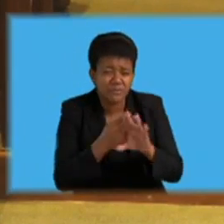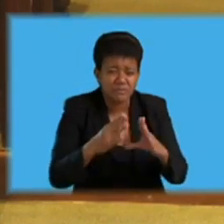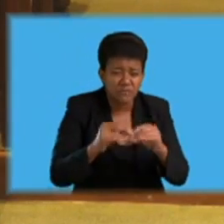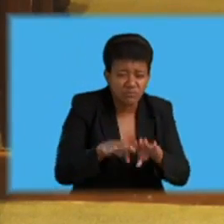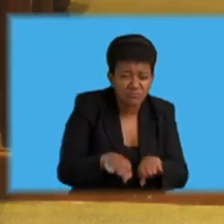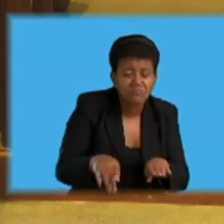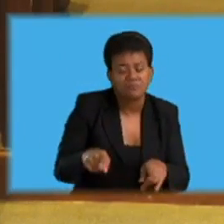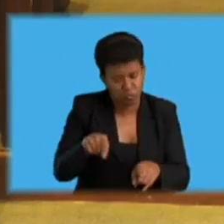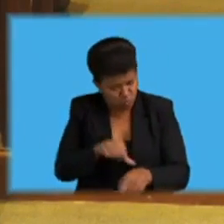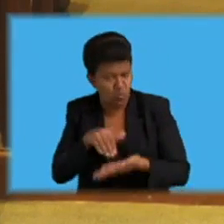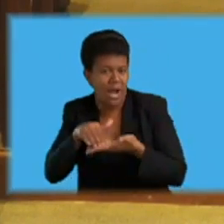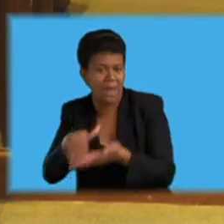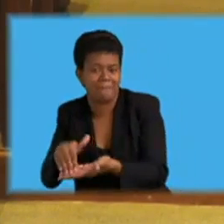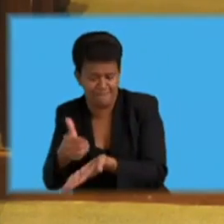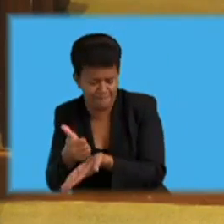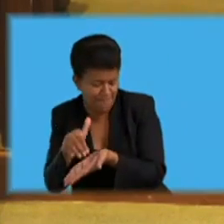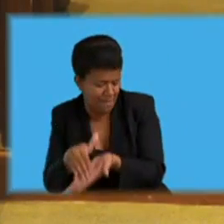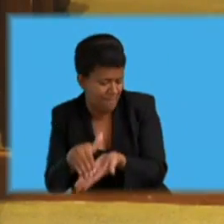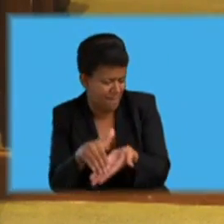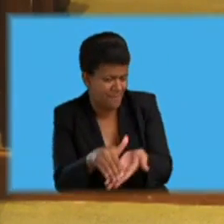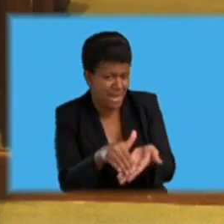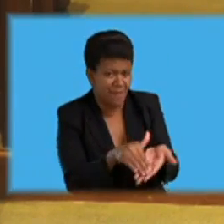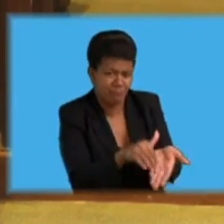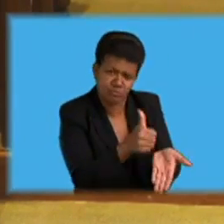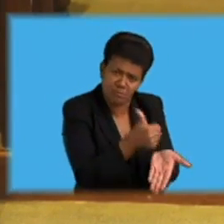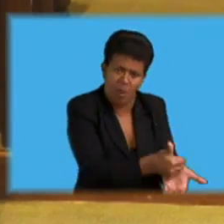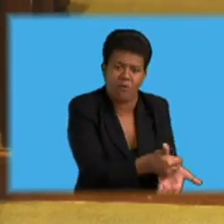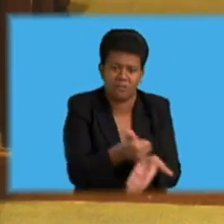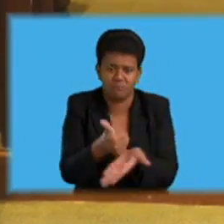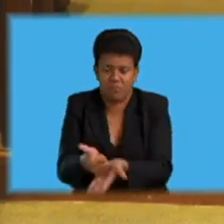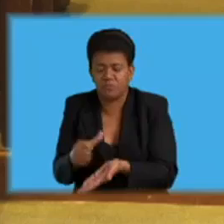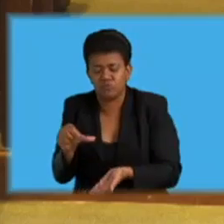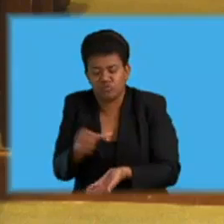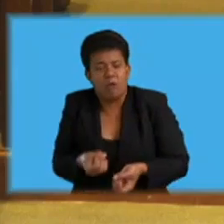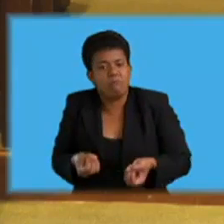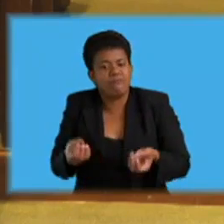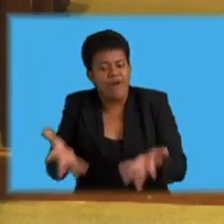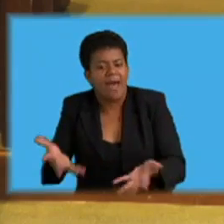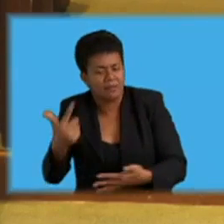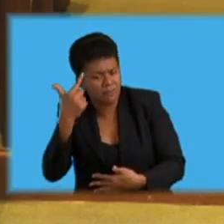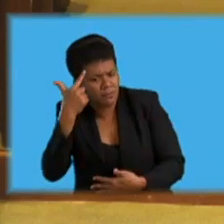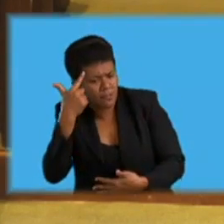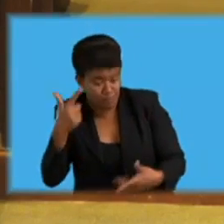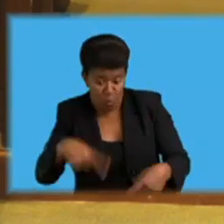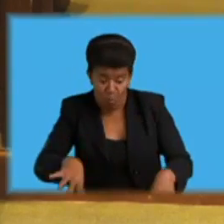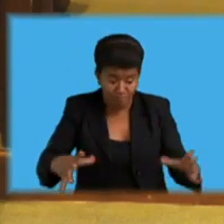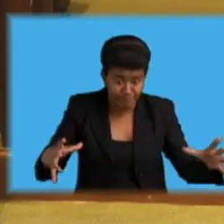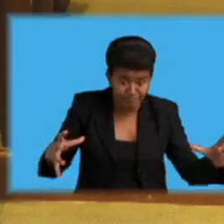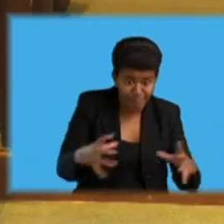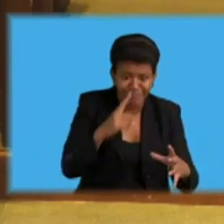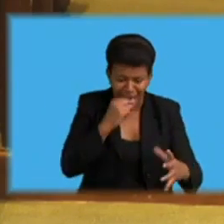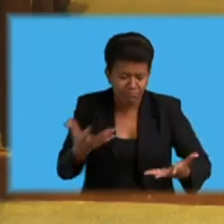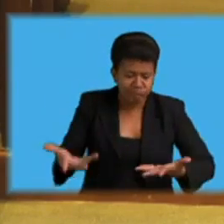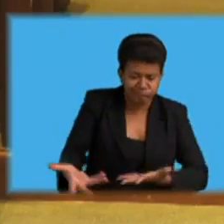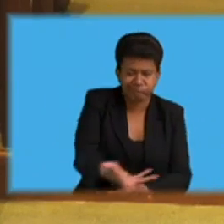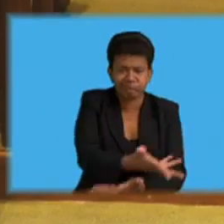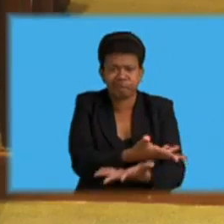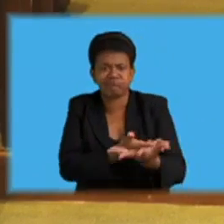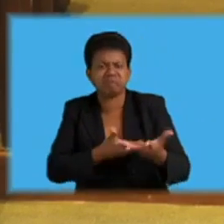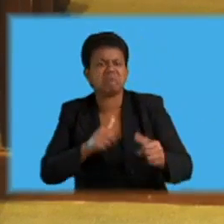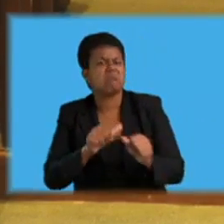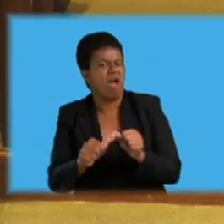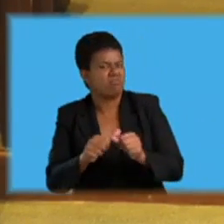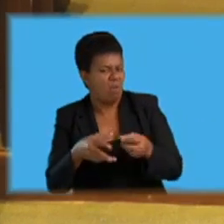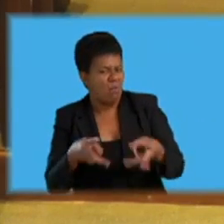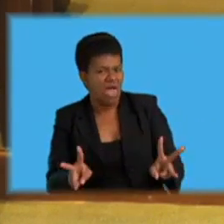provide the solutions as a collective group, rather than leaving it to certain